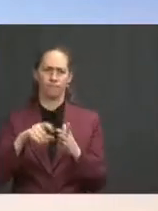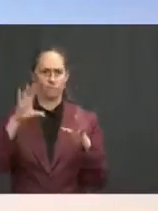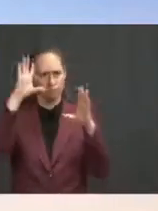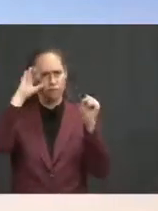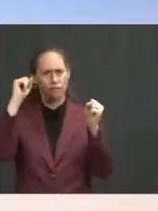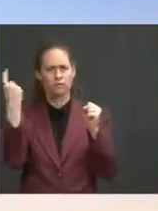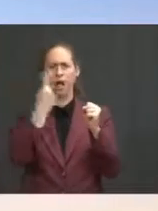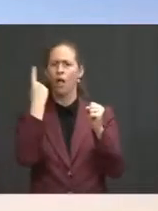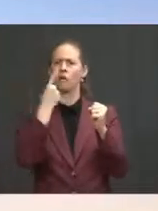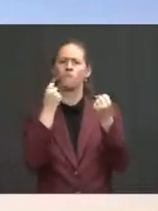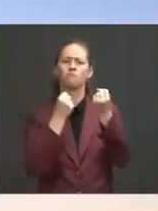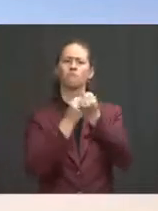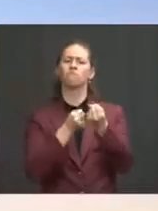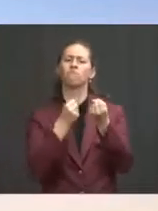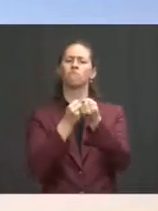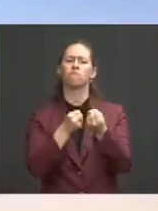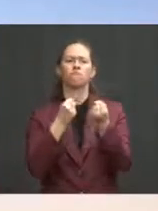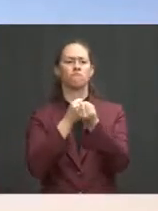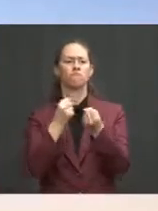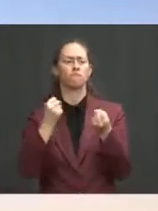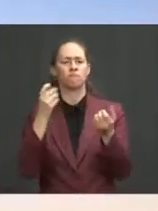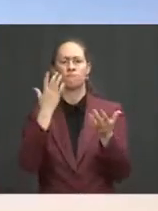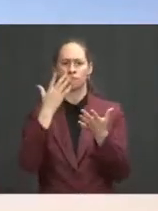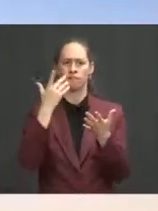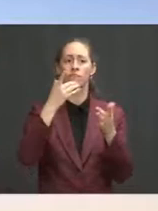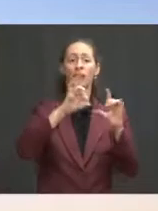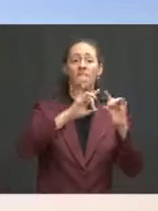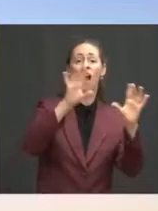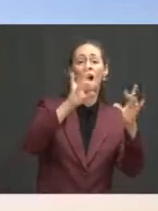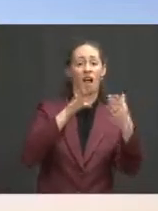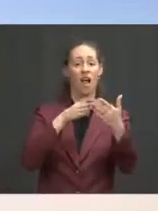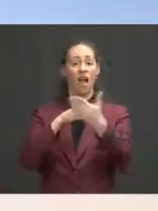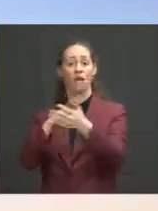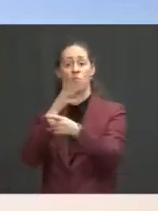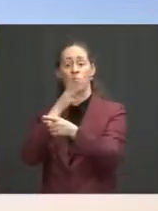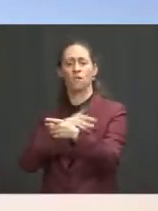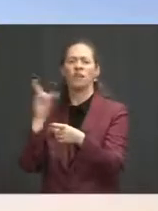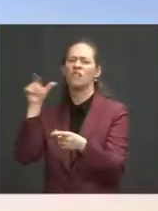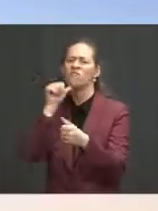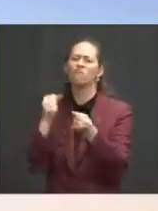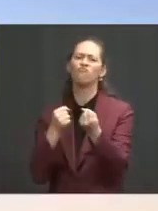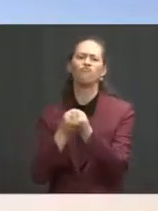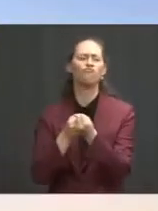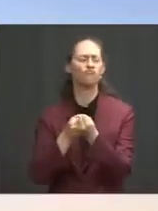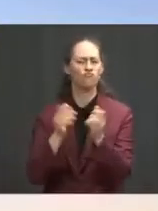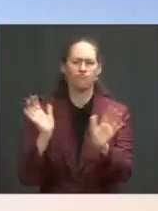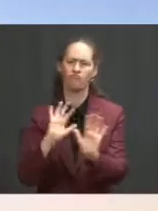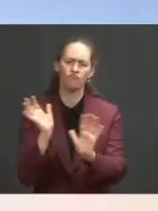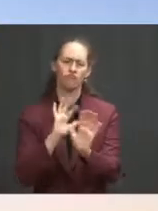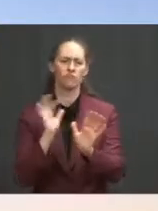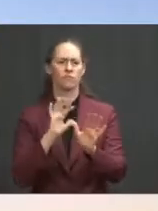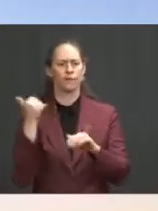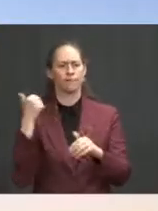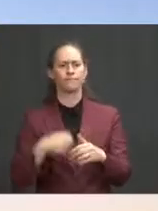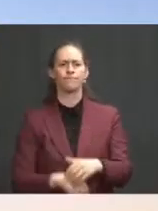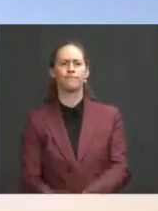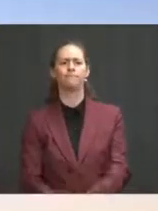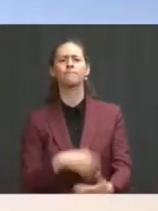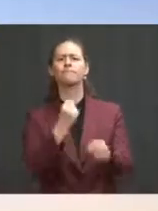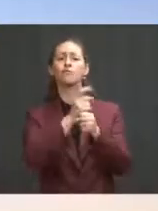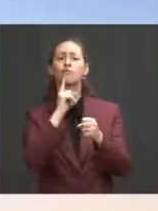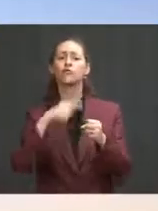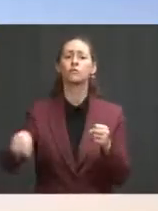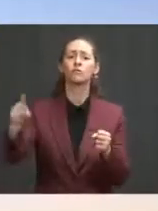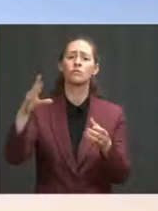for fighting against violence against women, for ensuring that we are raising the voices and the stories of people who have been